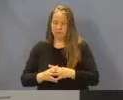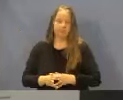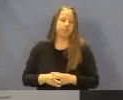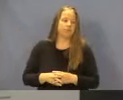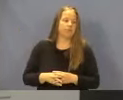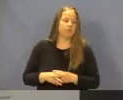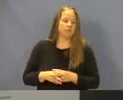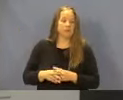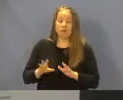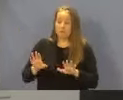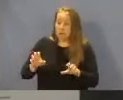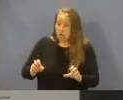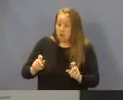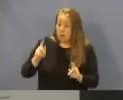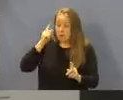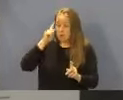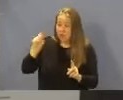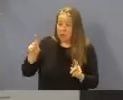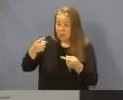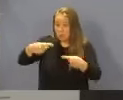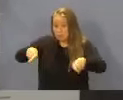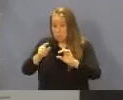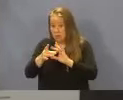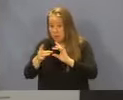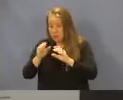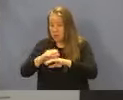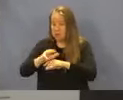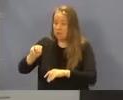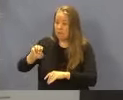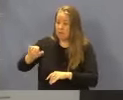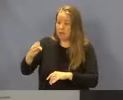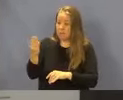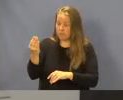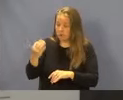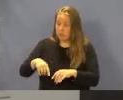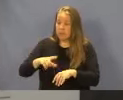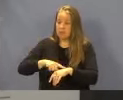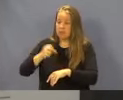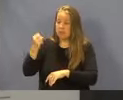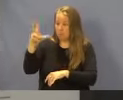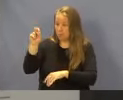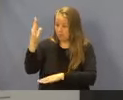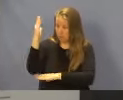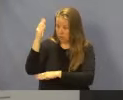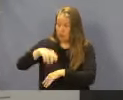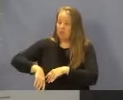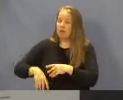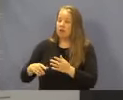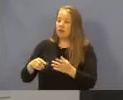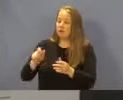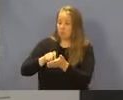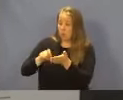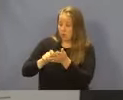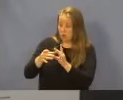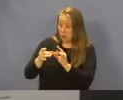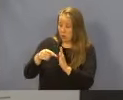An opportunity for public comments was held on May 14, 2024 at 12, 2024 p.m., and written comments were